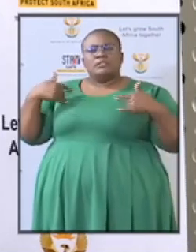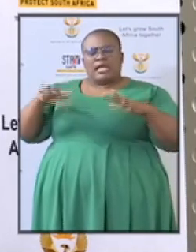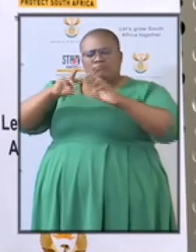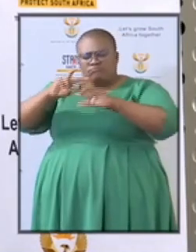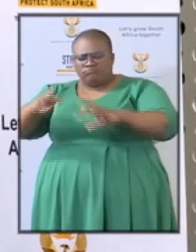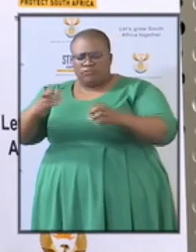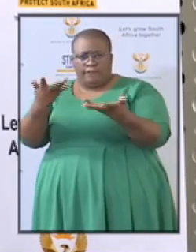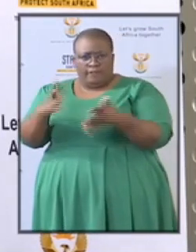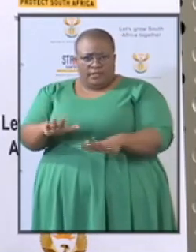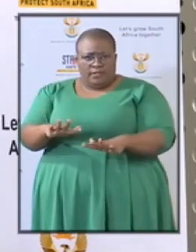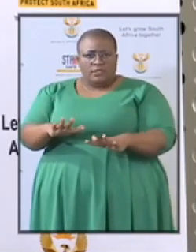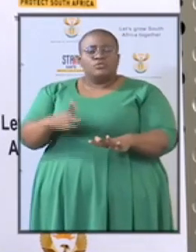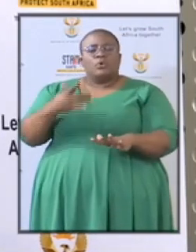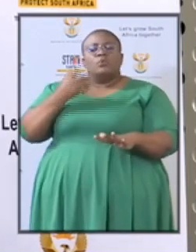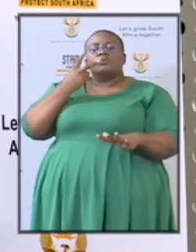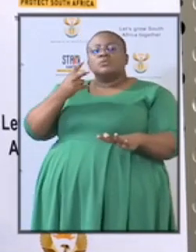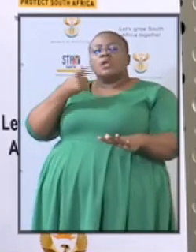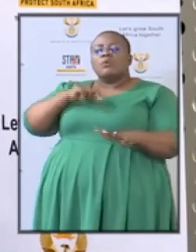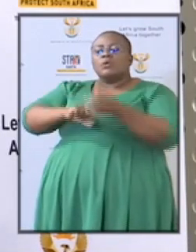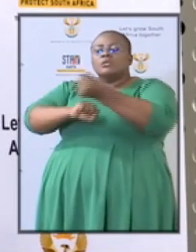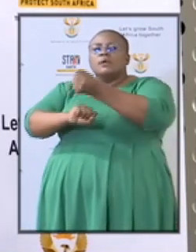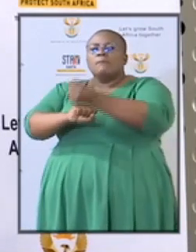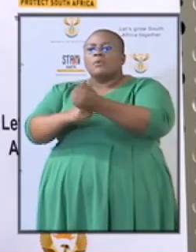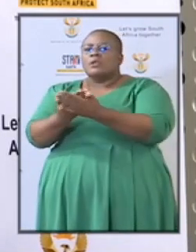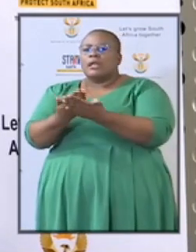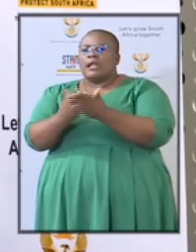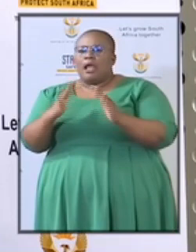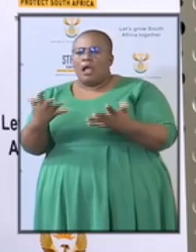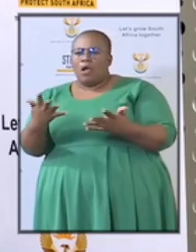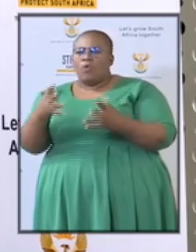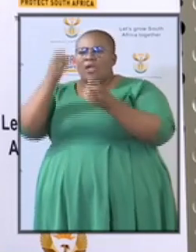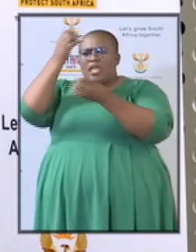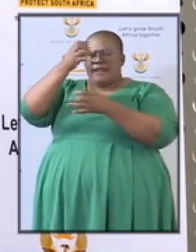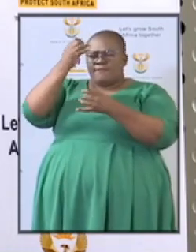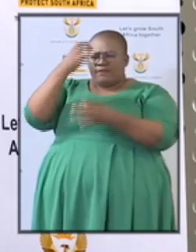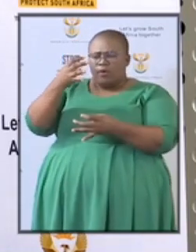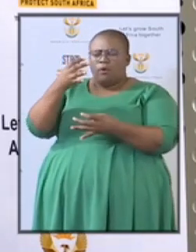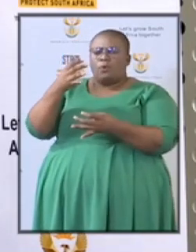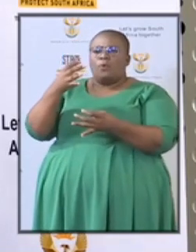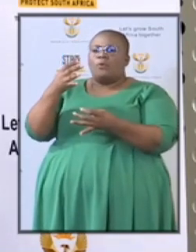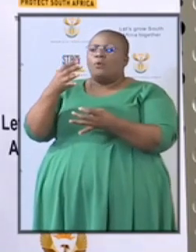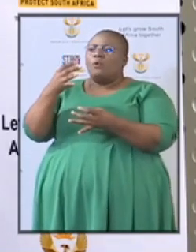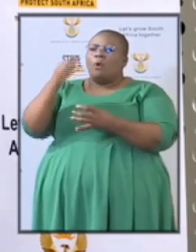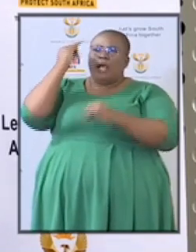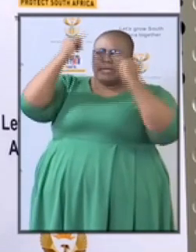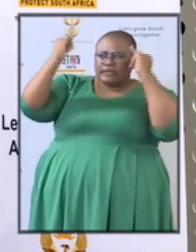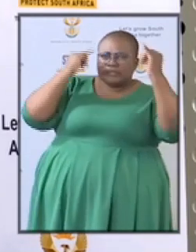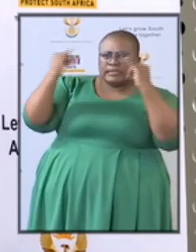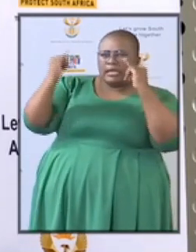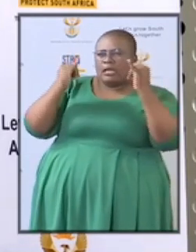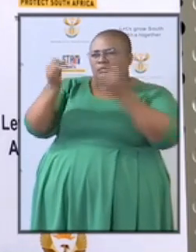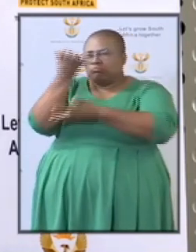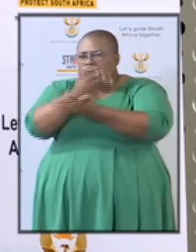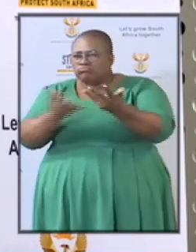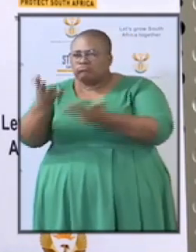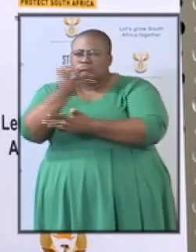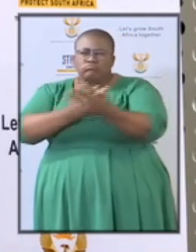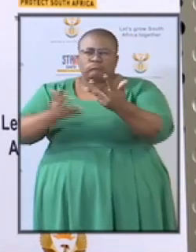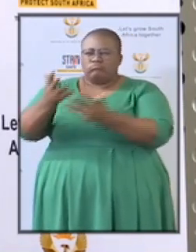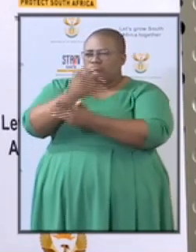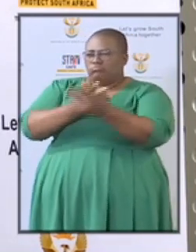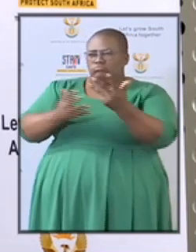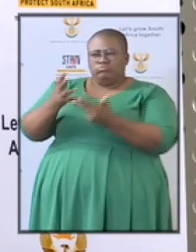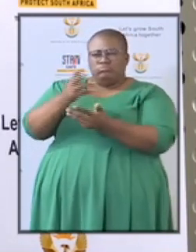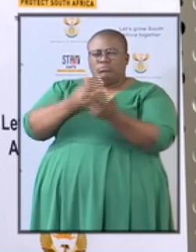operational center where they exchange information they exchange ideas they exchange intelligence they exchange